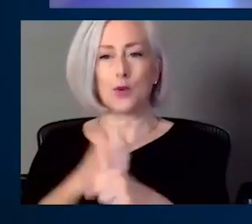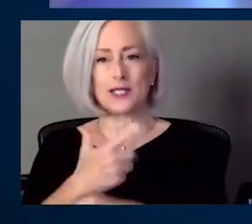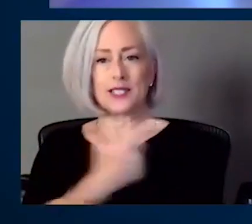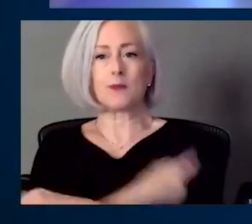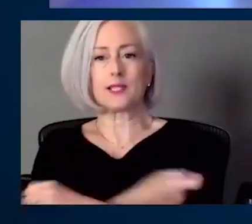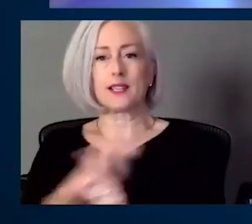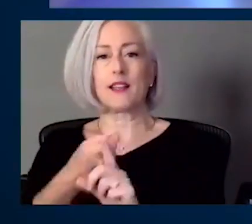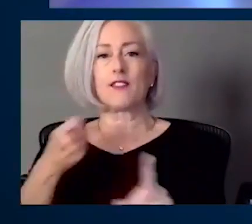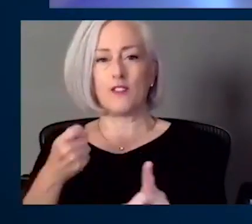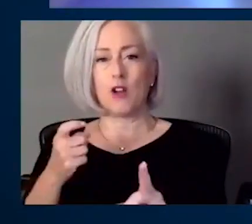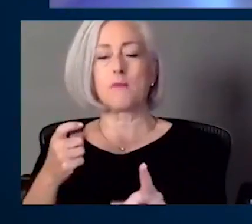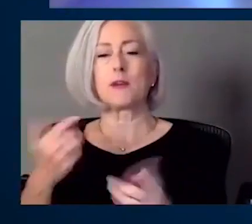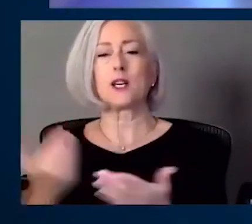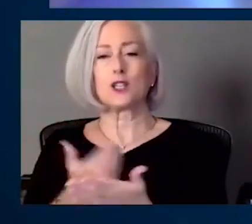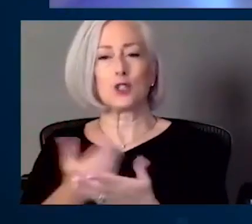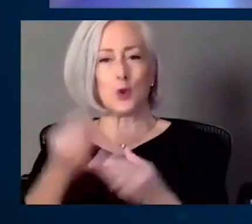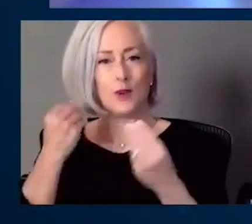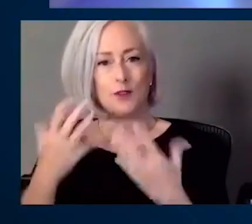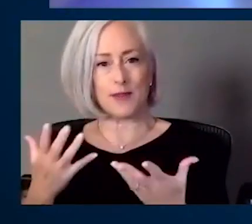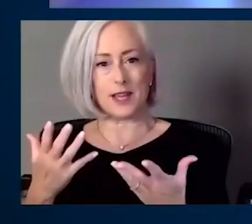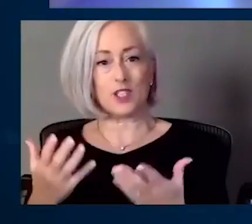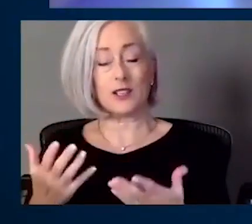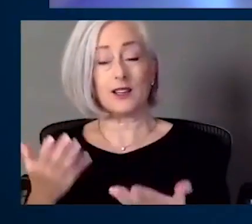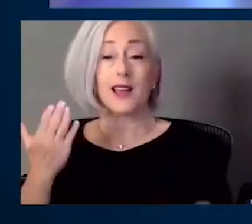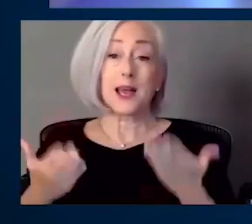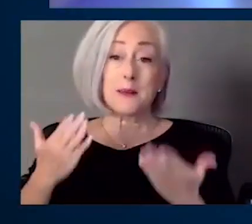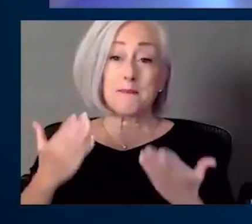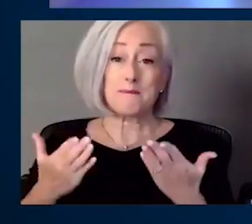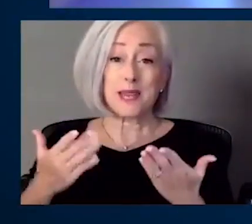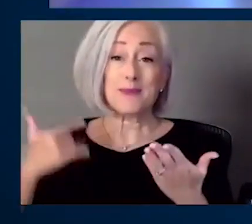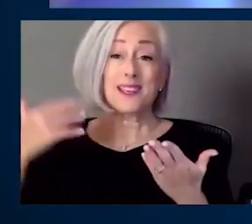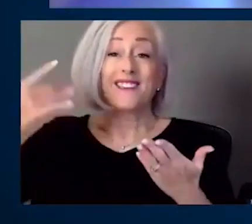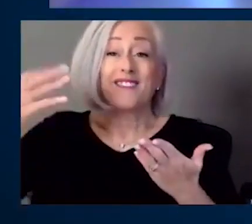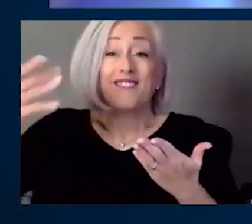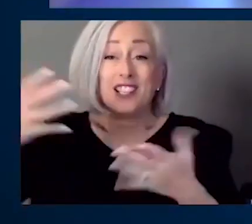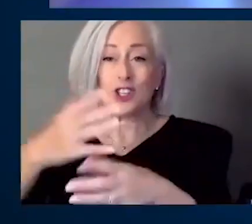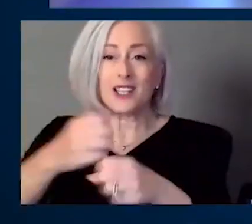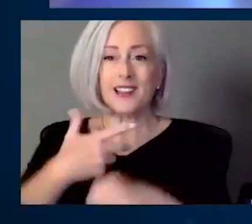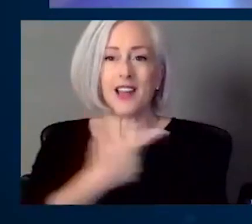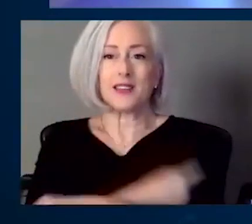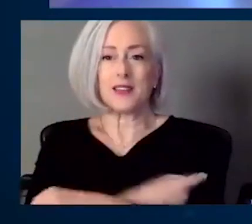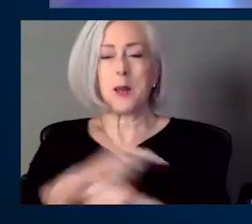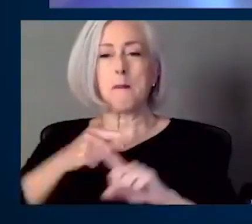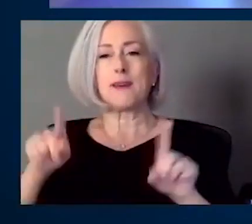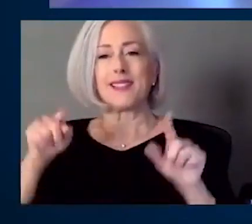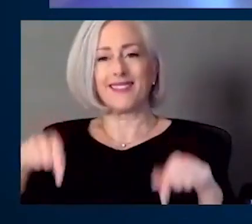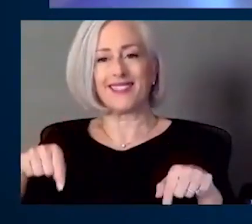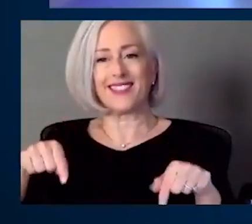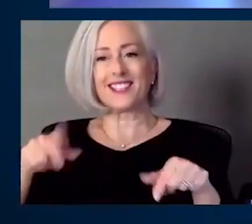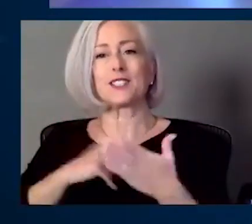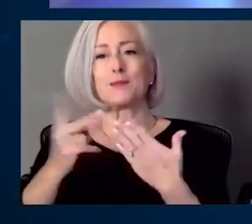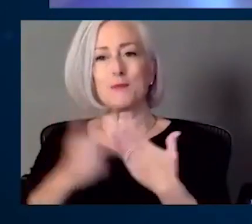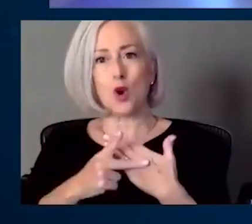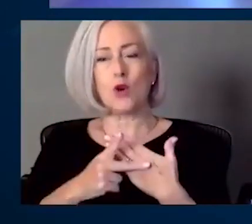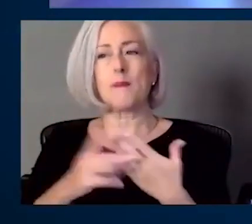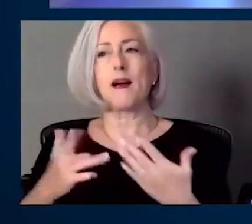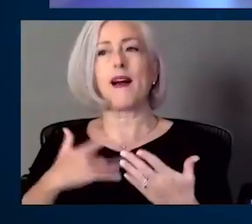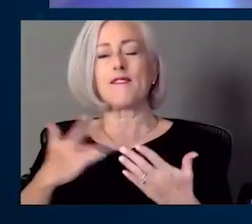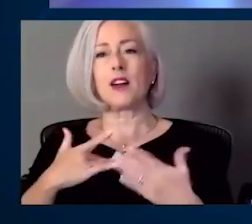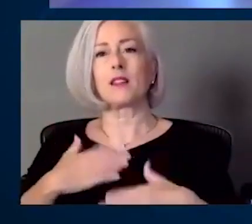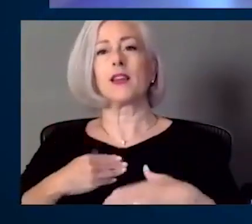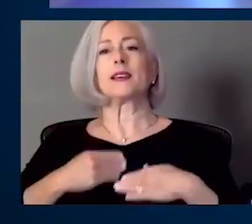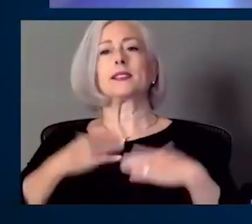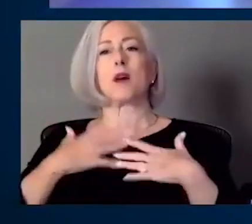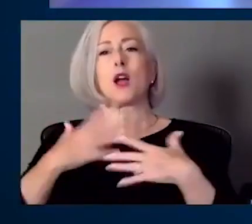the update. Yeah. She said, I may have gotten it eventually anyway, but this program actually made me get excited to get it. Um, and she goes on to talk